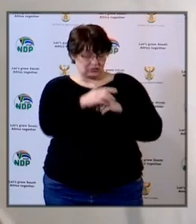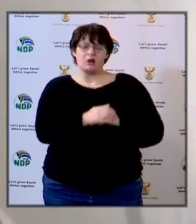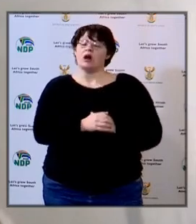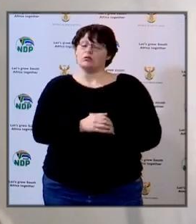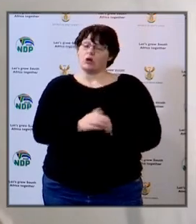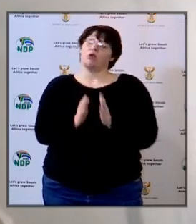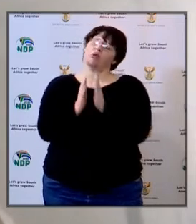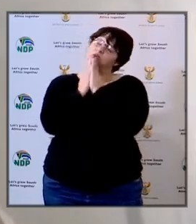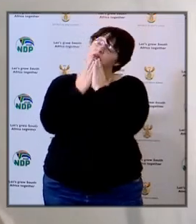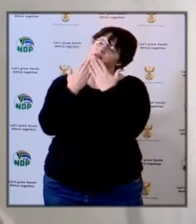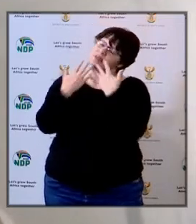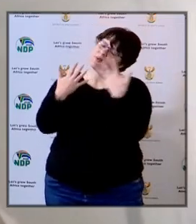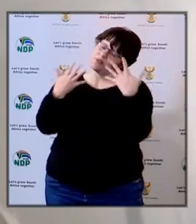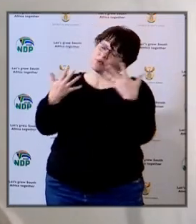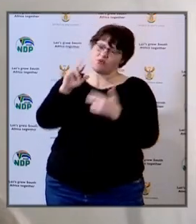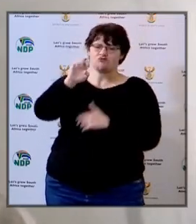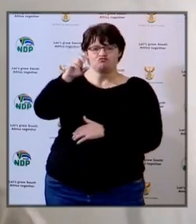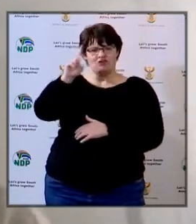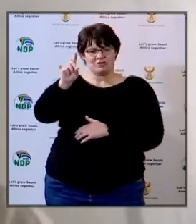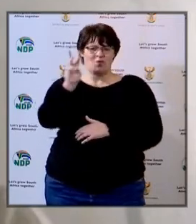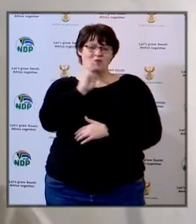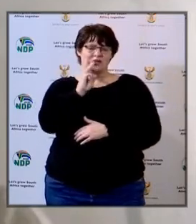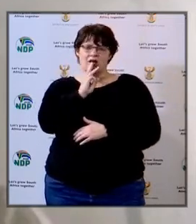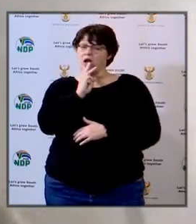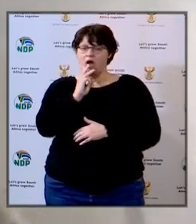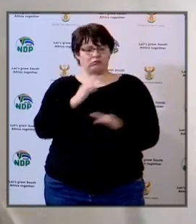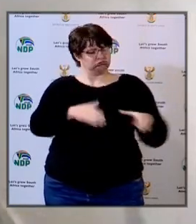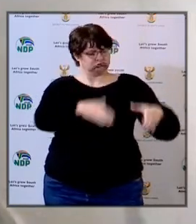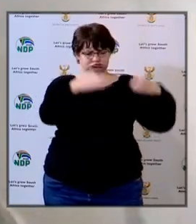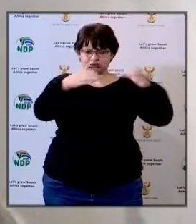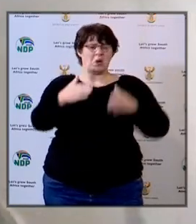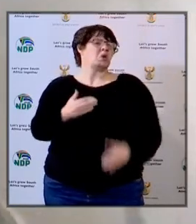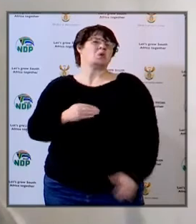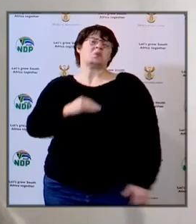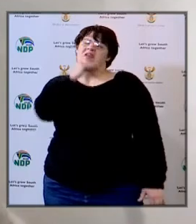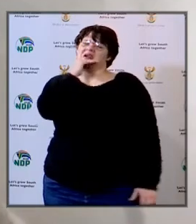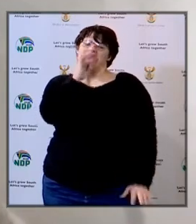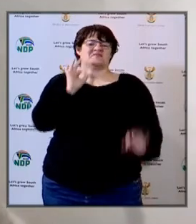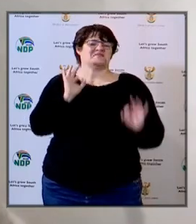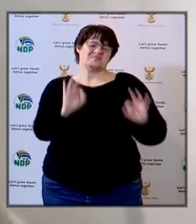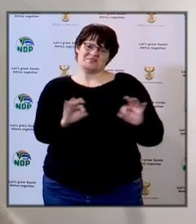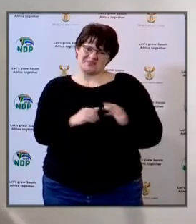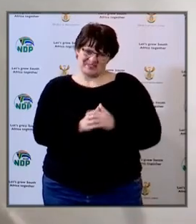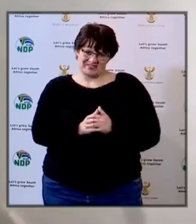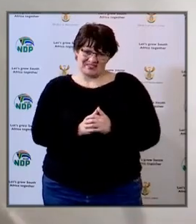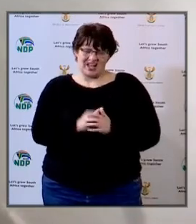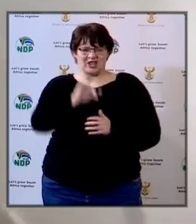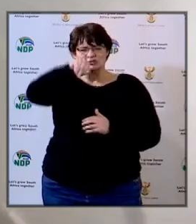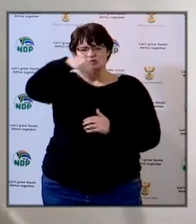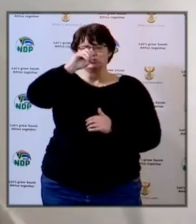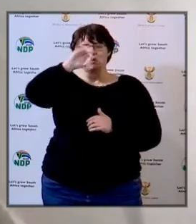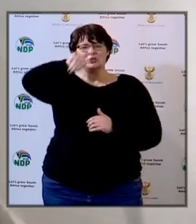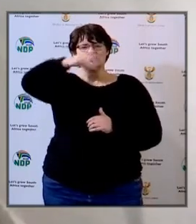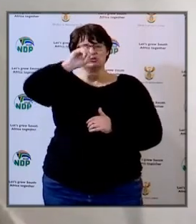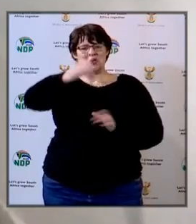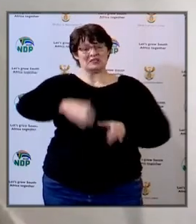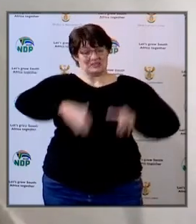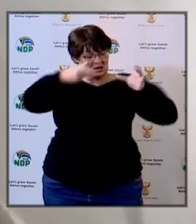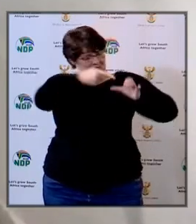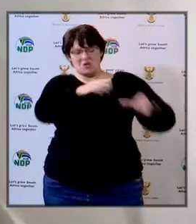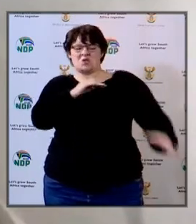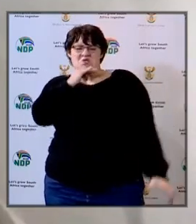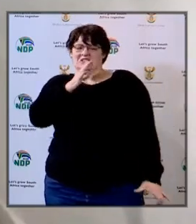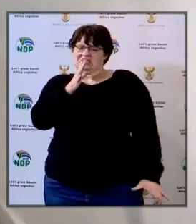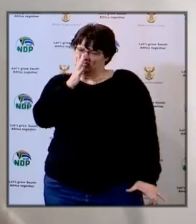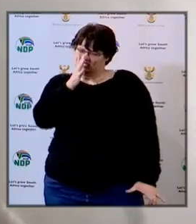yes thanks to rent water I think we've got enough water tankers now in our schools